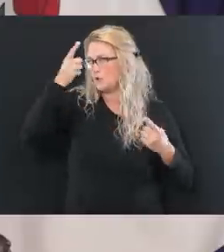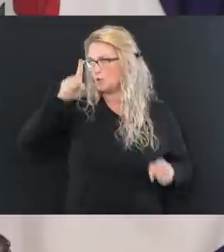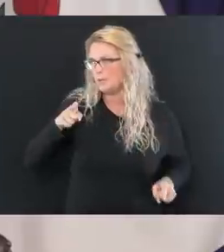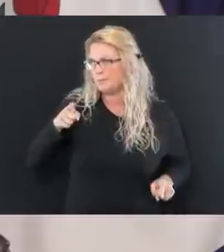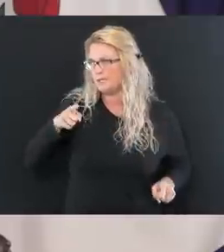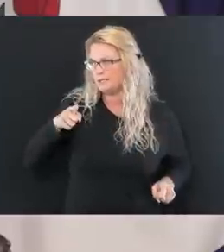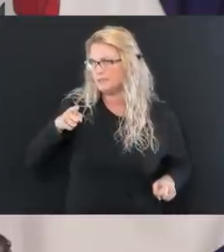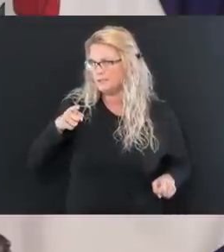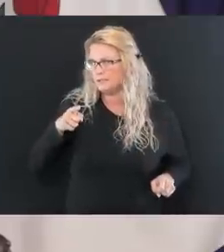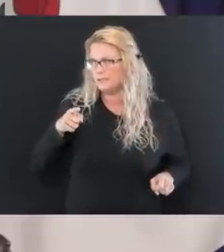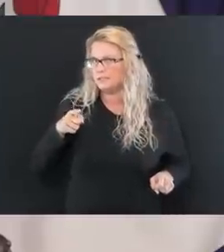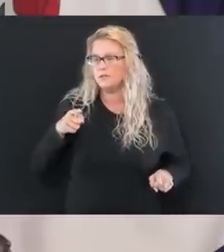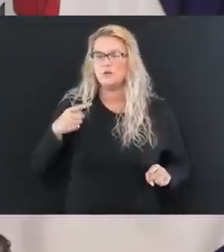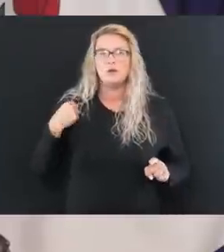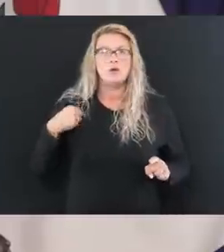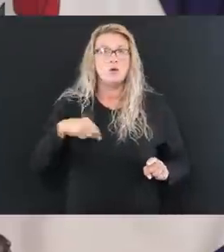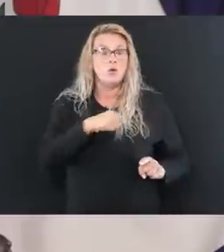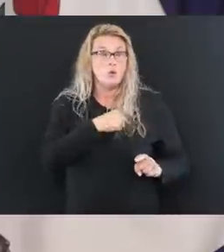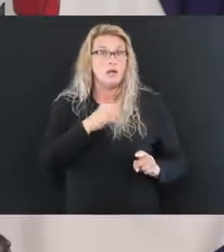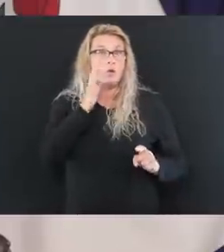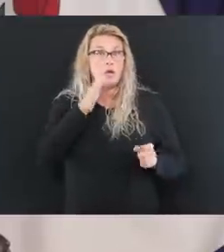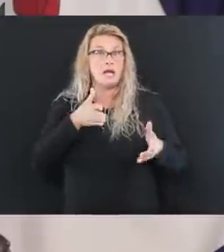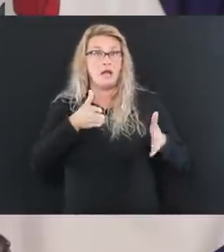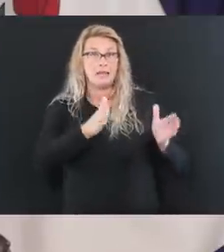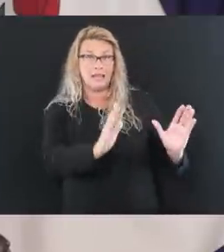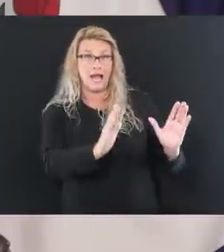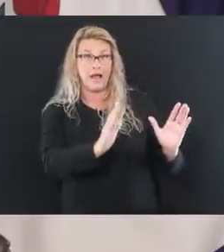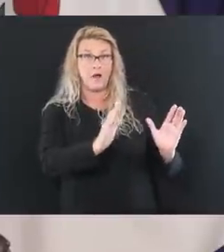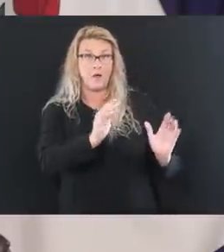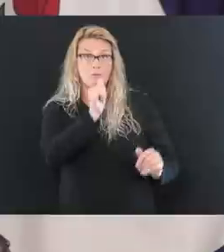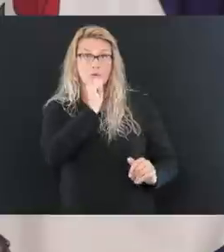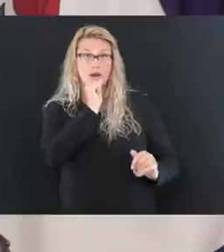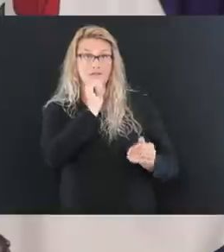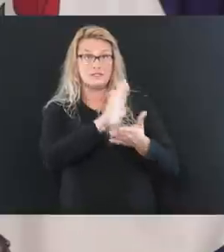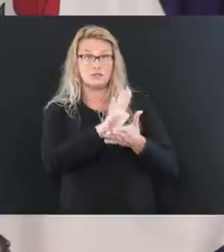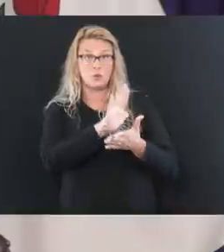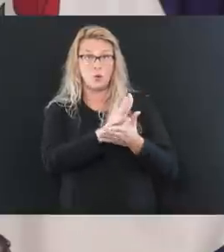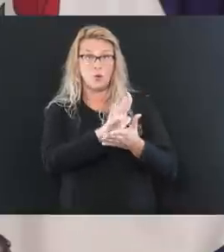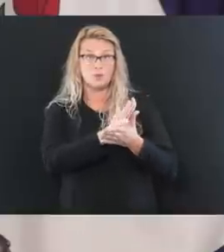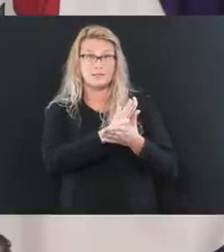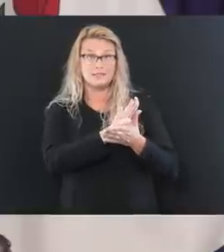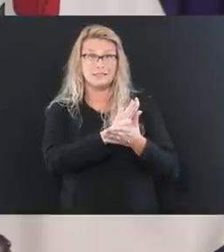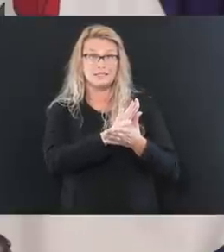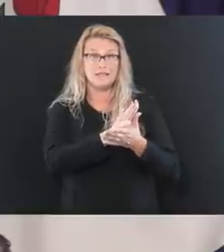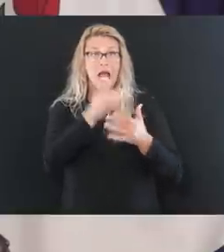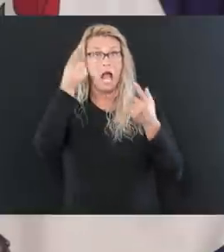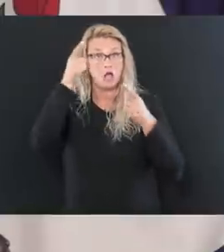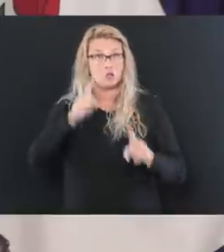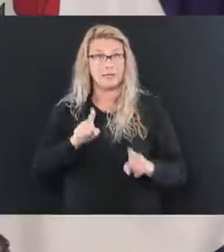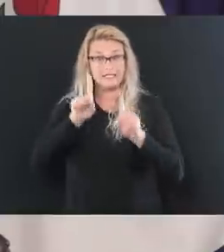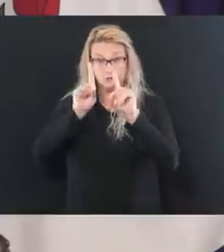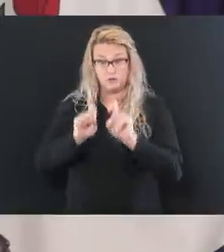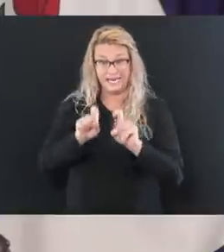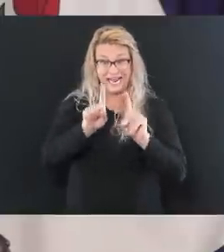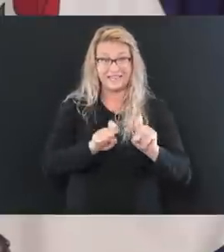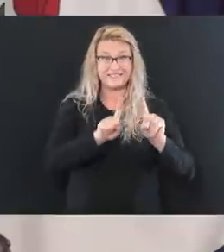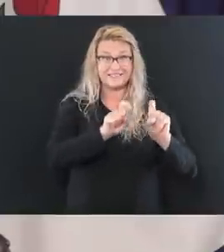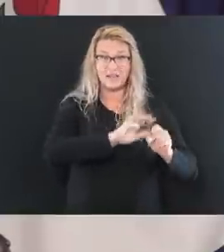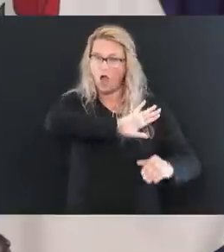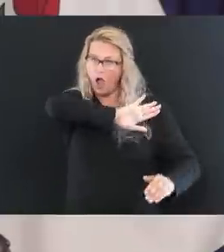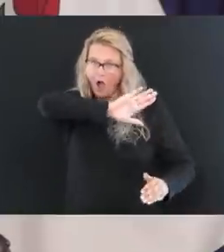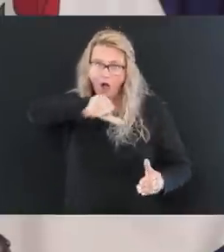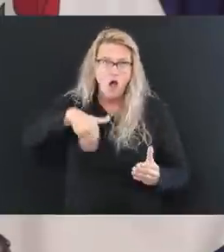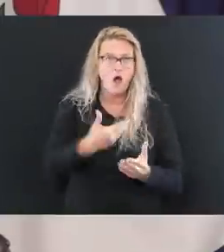Basically, we are going to allow our private schools, because they have agreed to test everyone in those